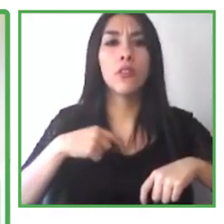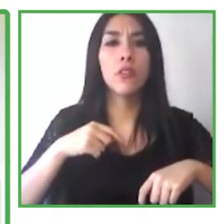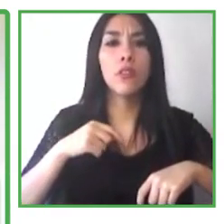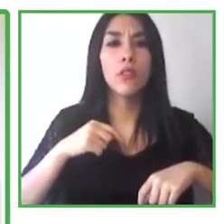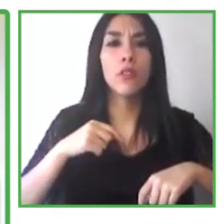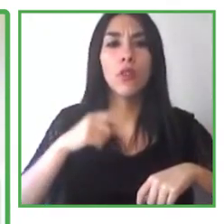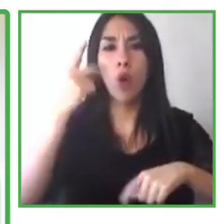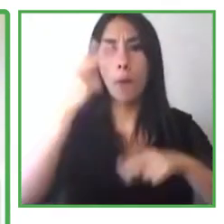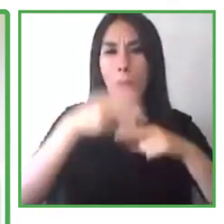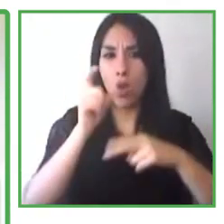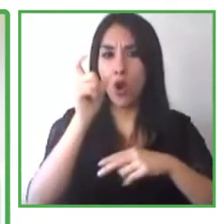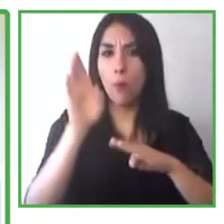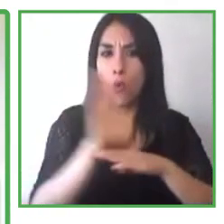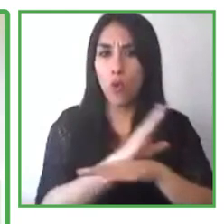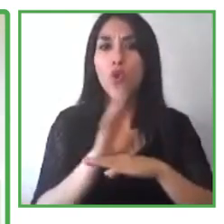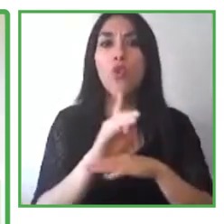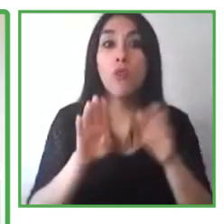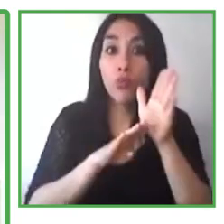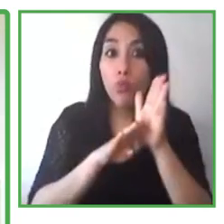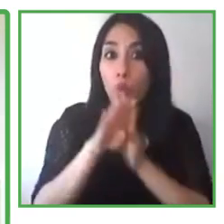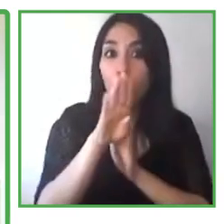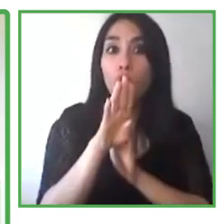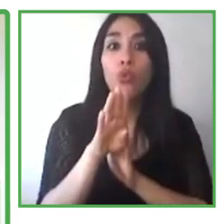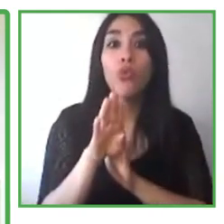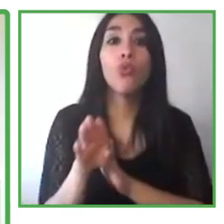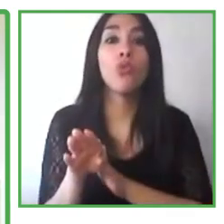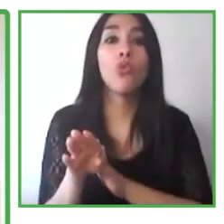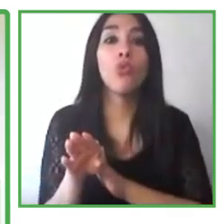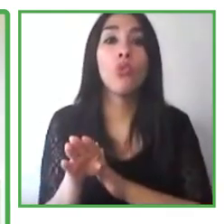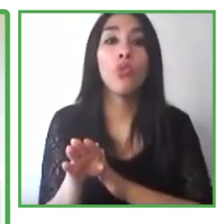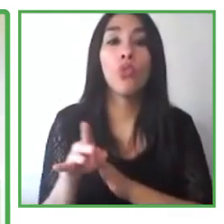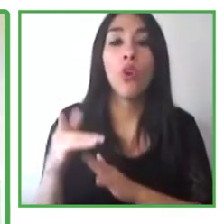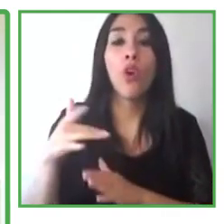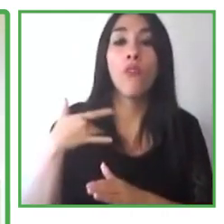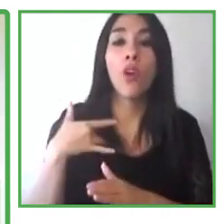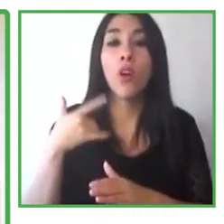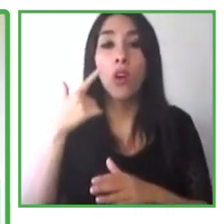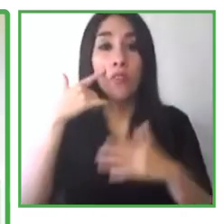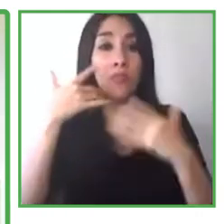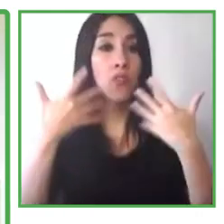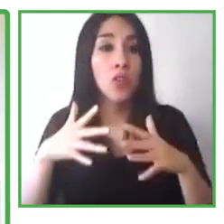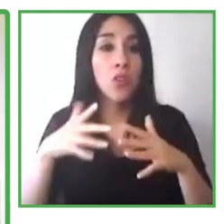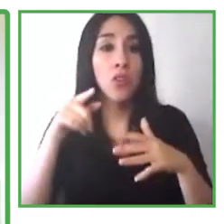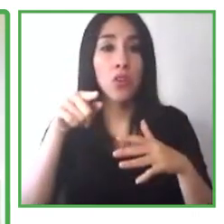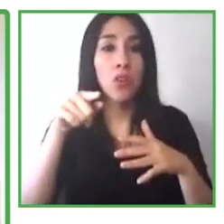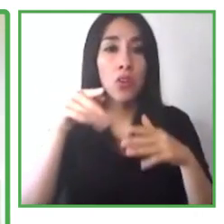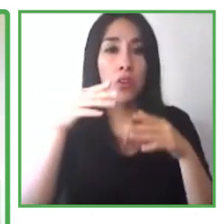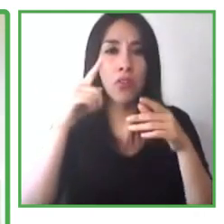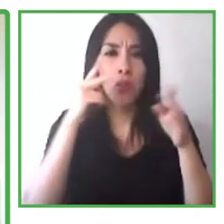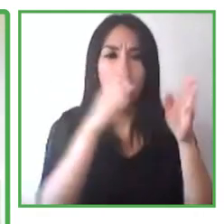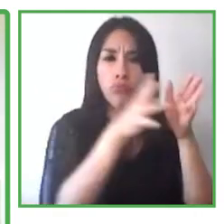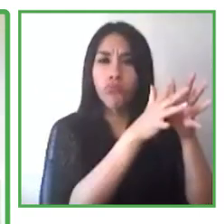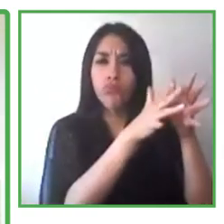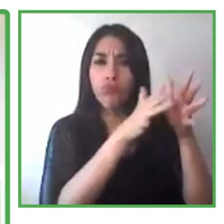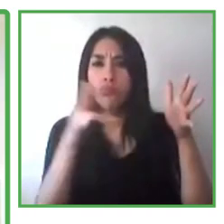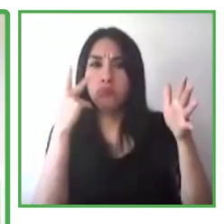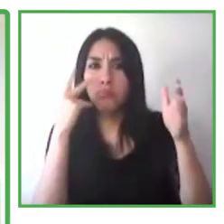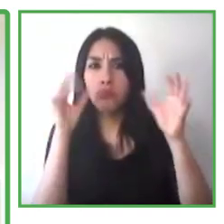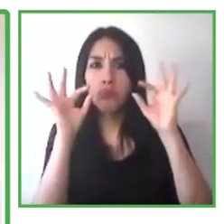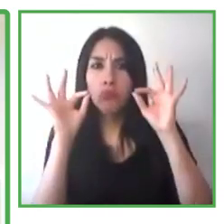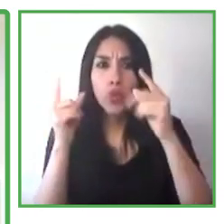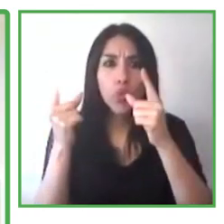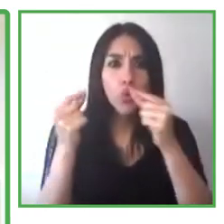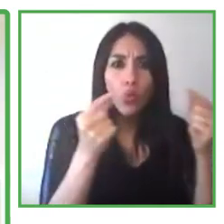bridging the disability divide. And we're going to do that in three areas. First is technology. Second, the talent